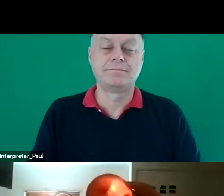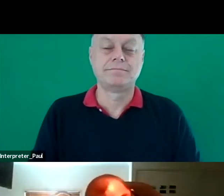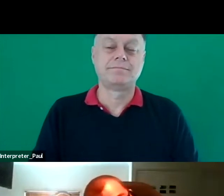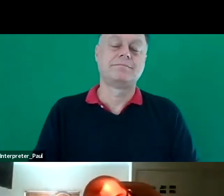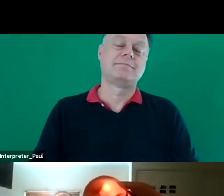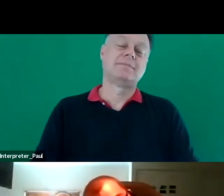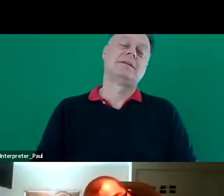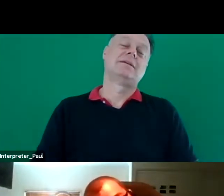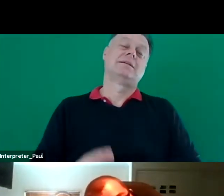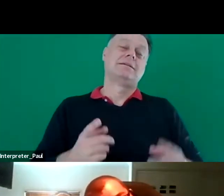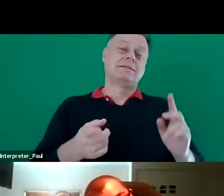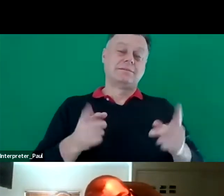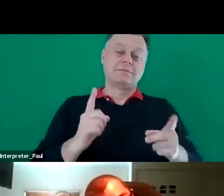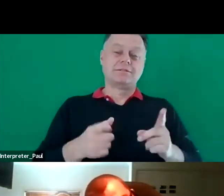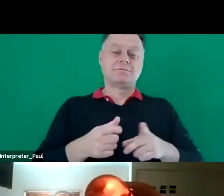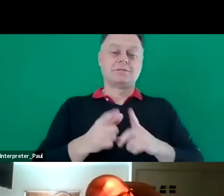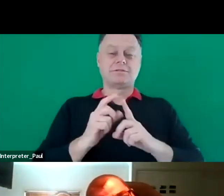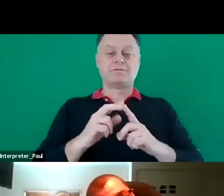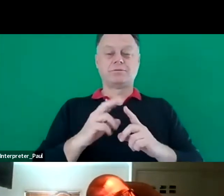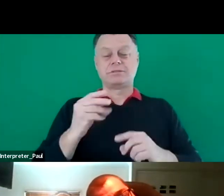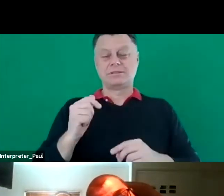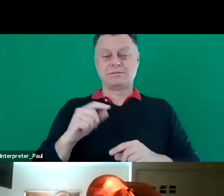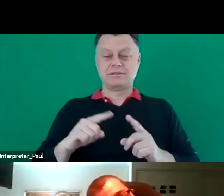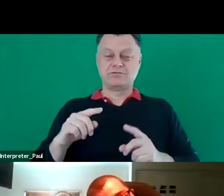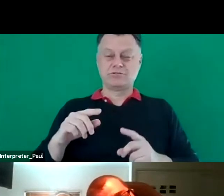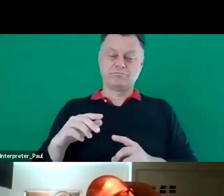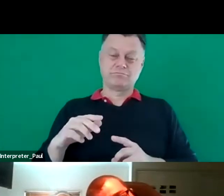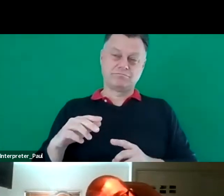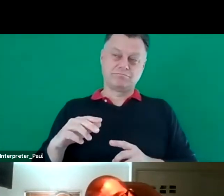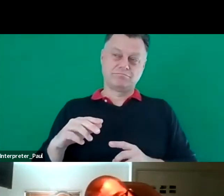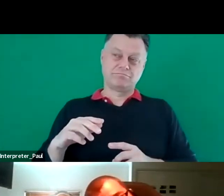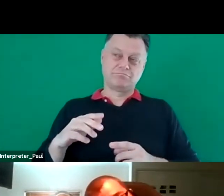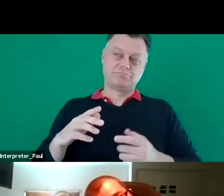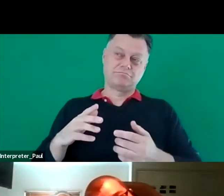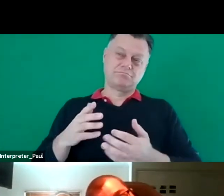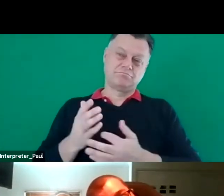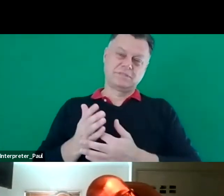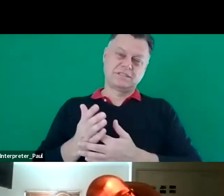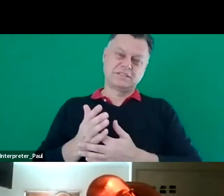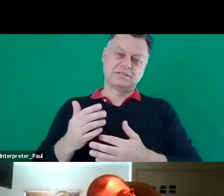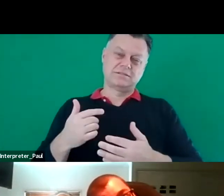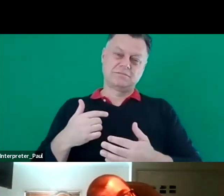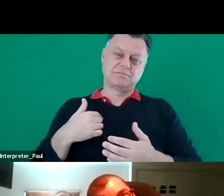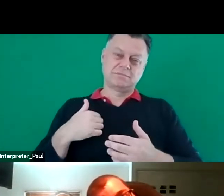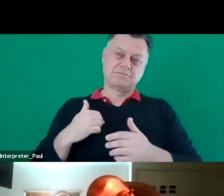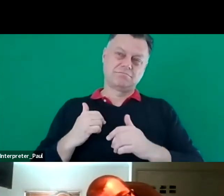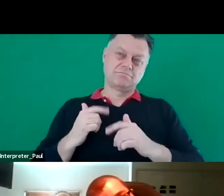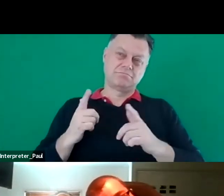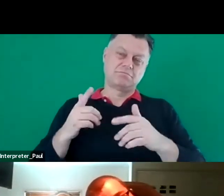occasions for some areas of access to get into particular